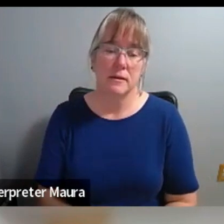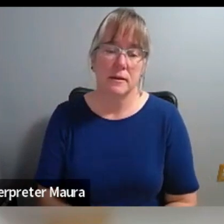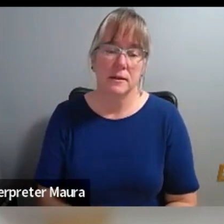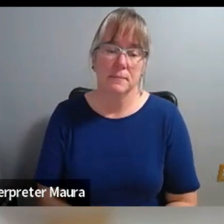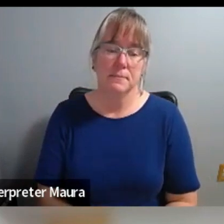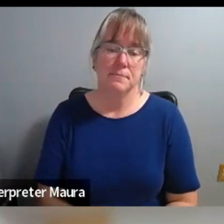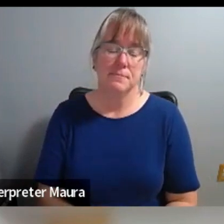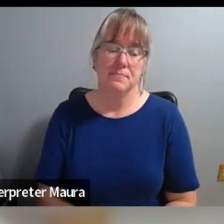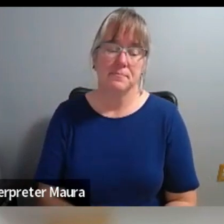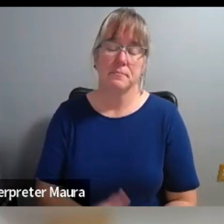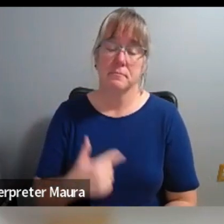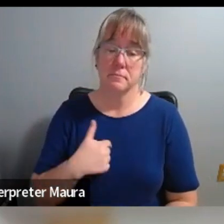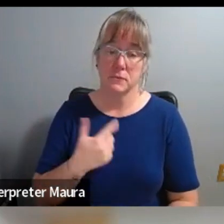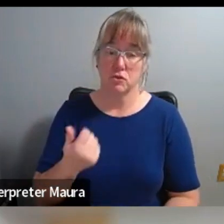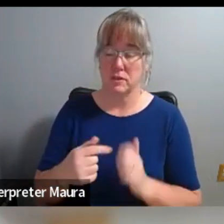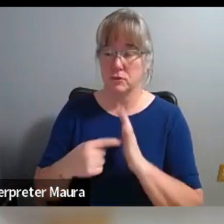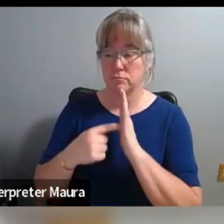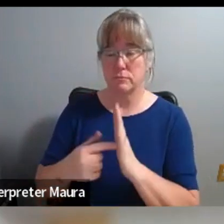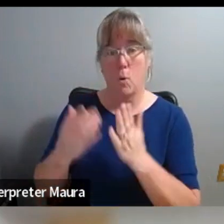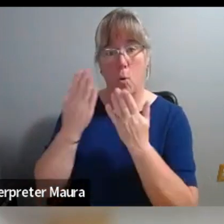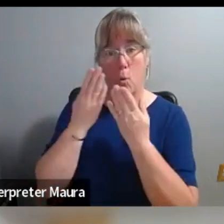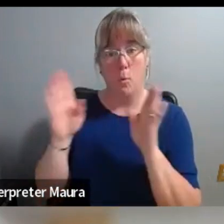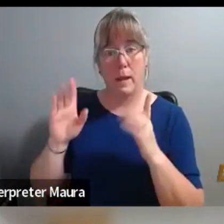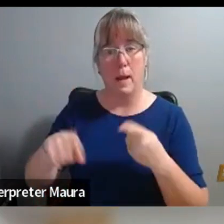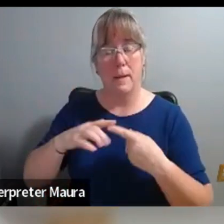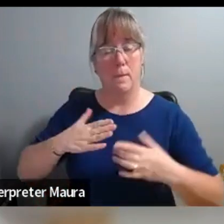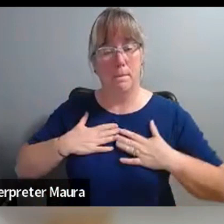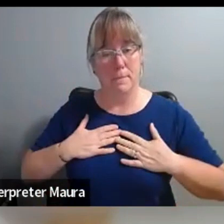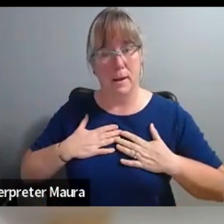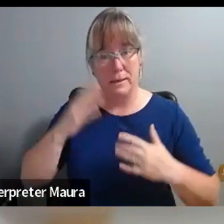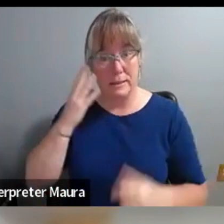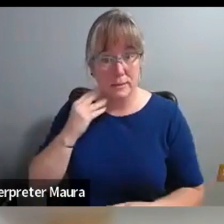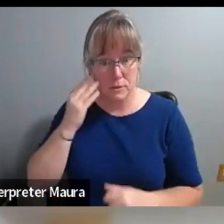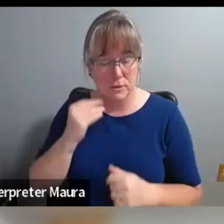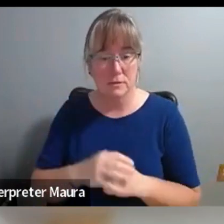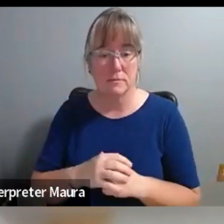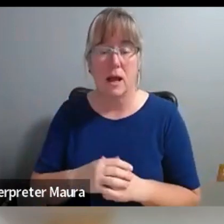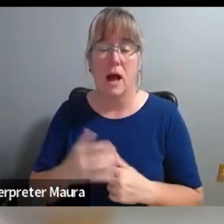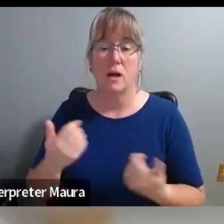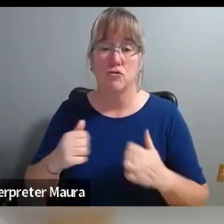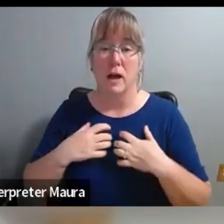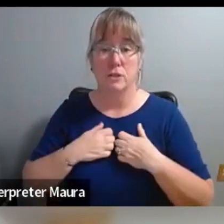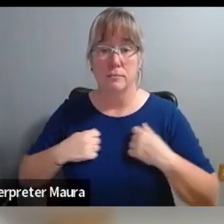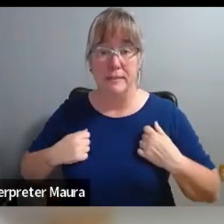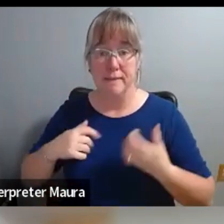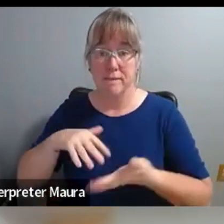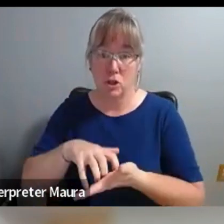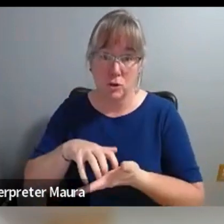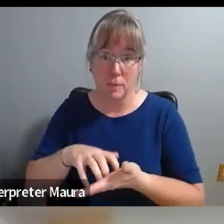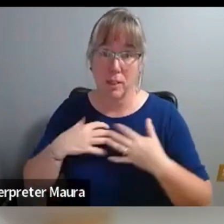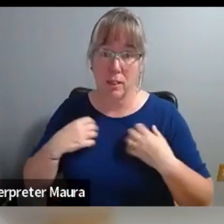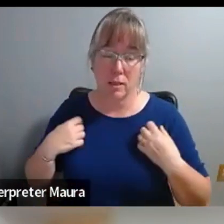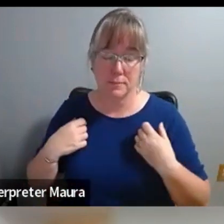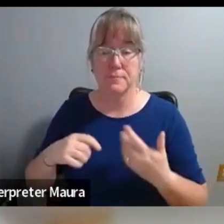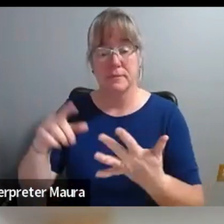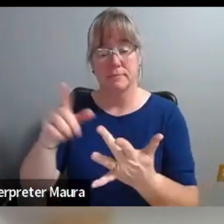be open about my experiences. So I tried to be vulnerable. When we had episode